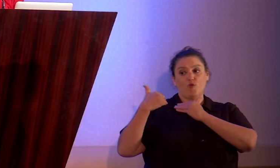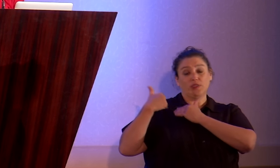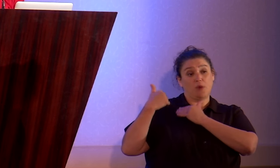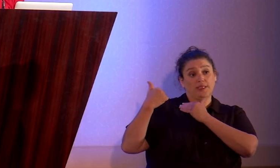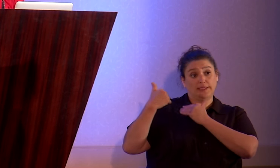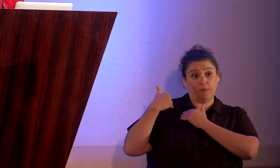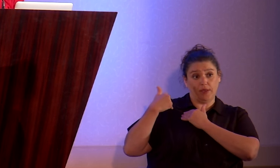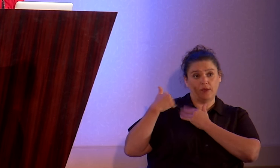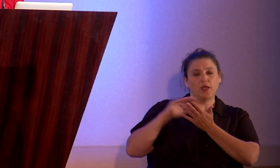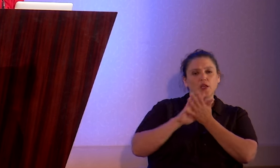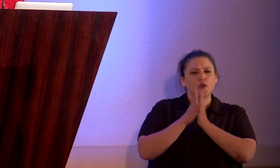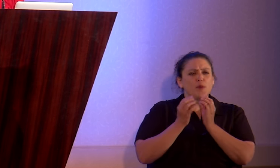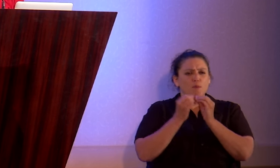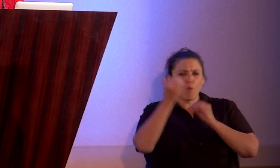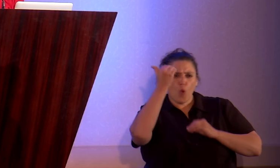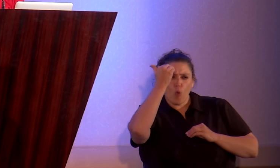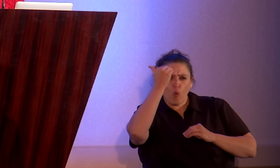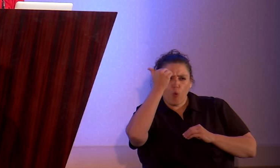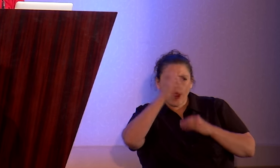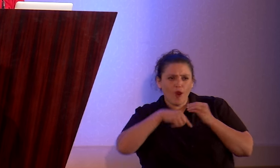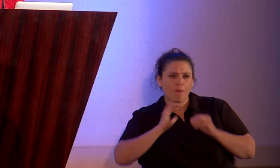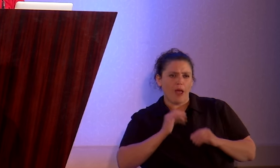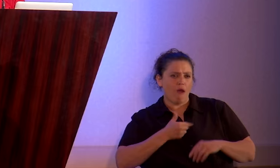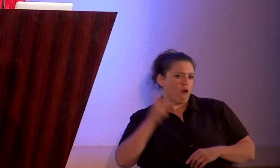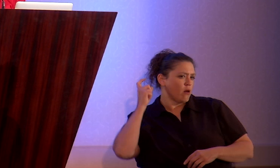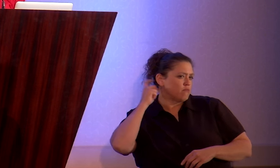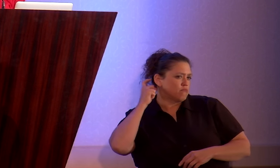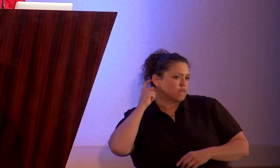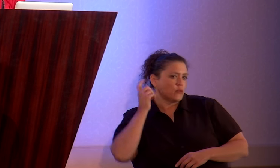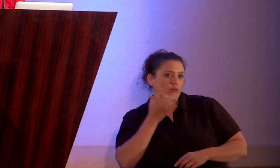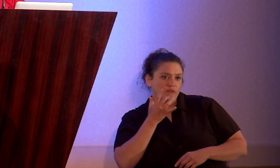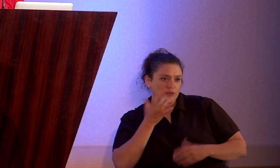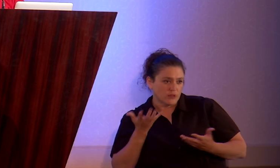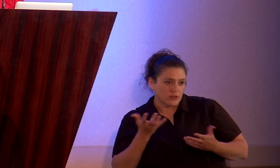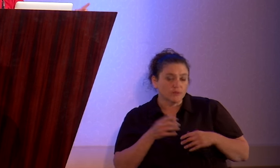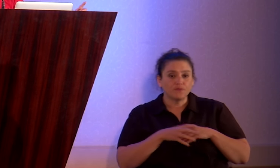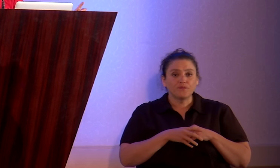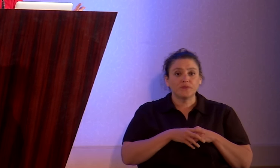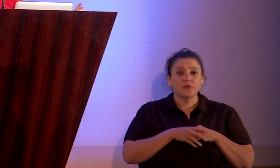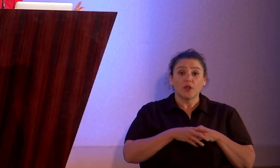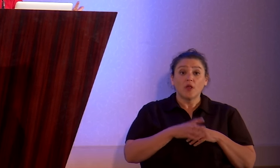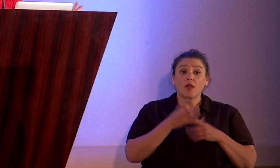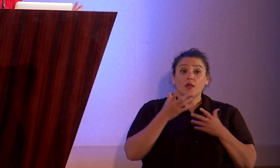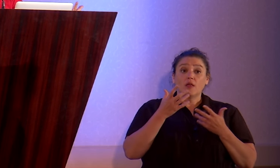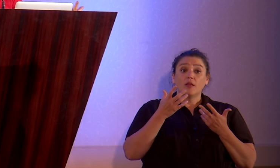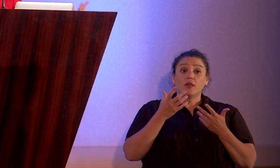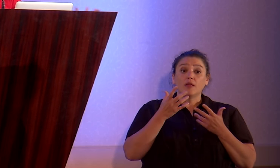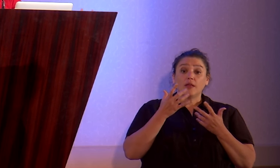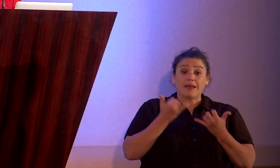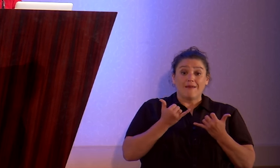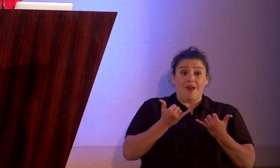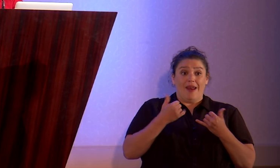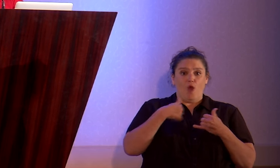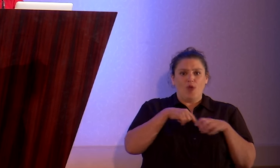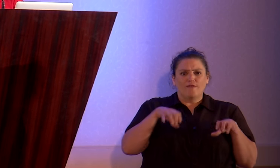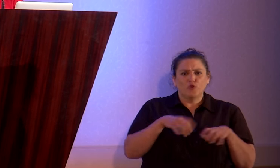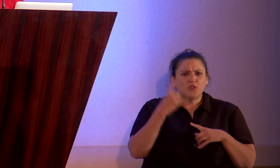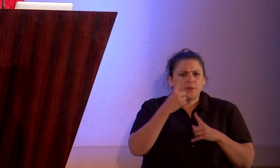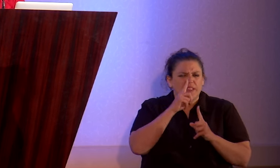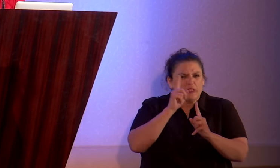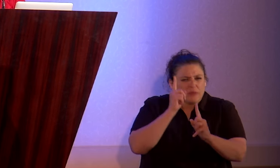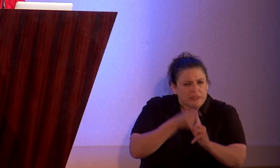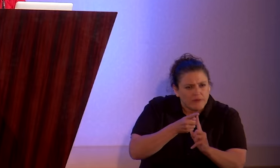to be more aware of these unconscious biases. And it means that we have to take conscious action to intervene in them.